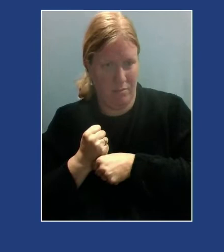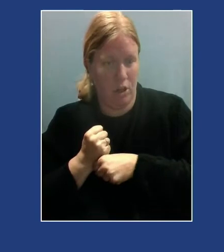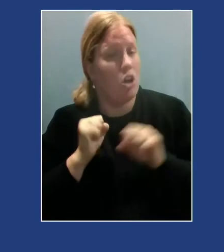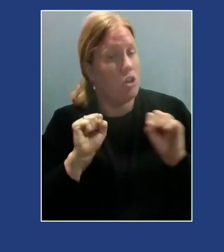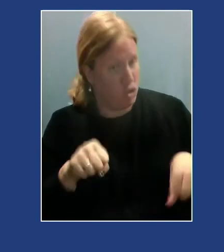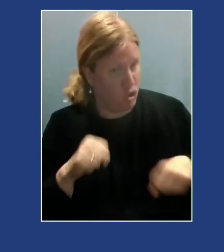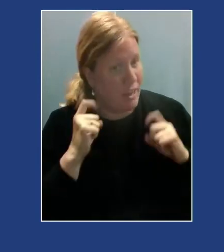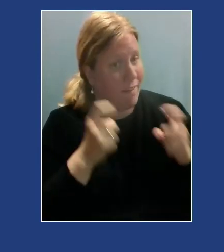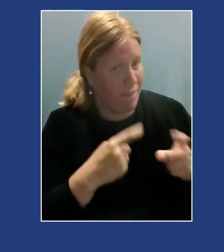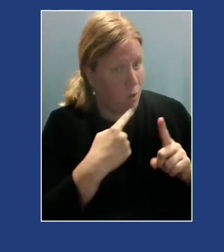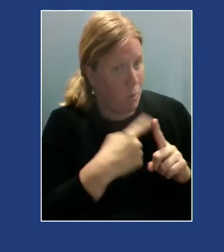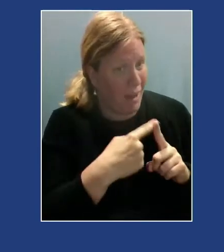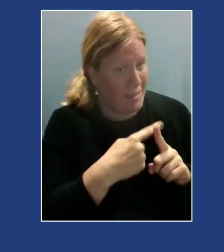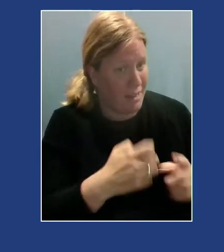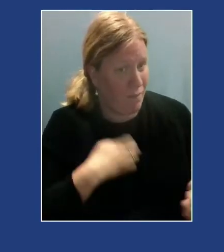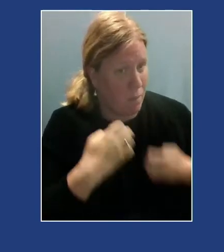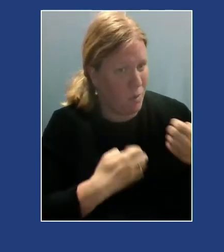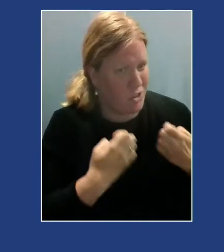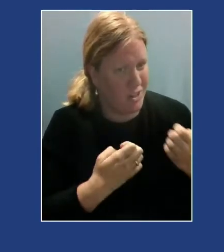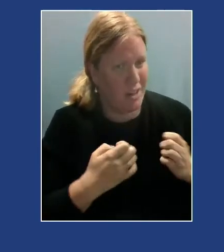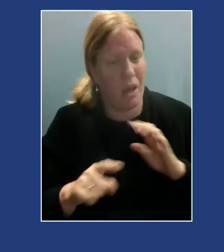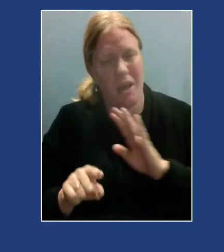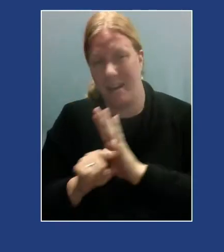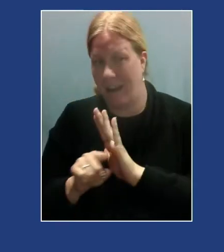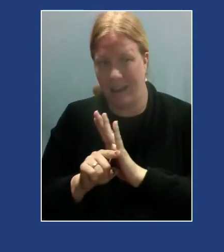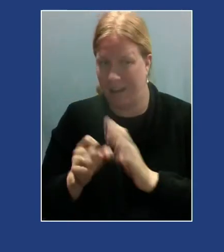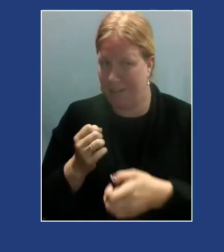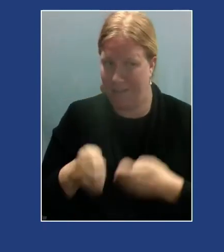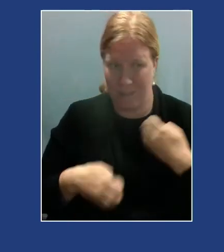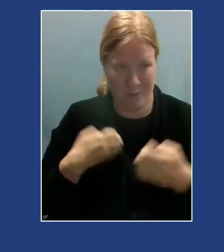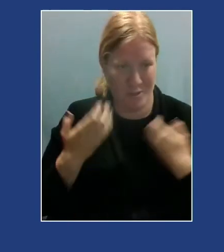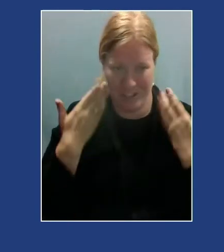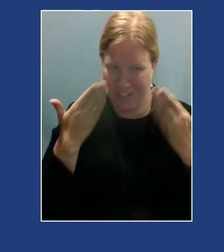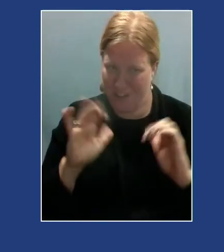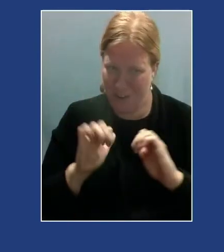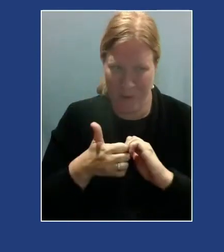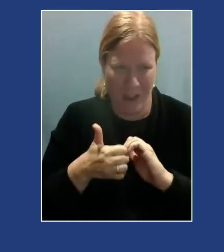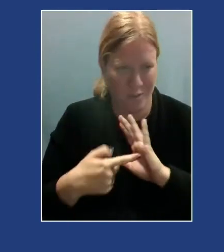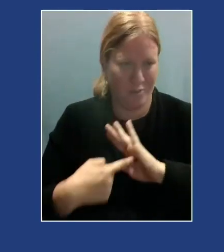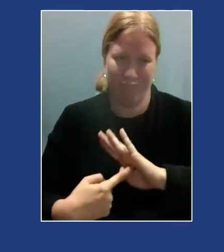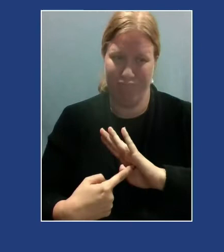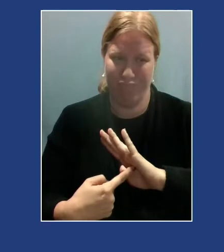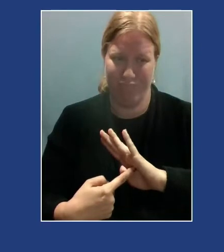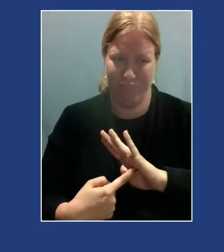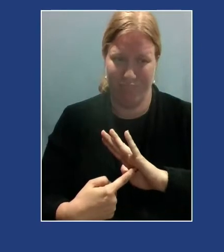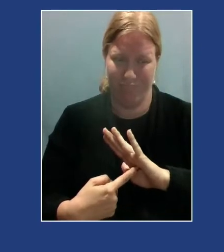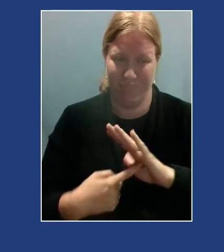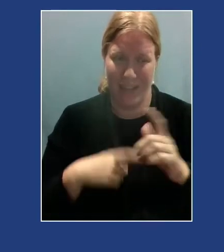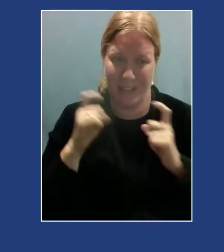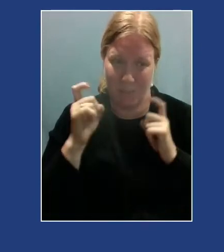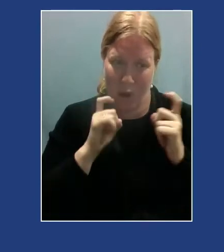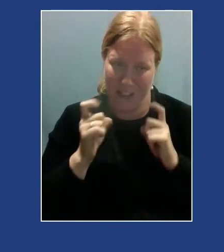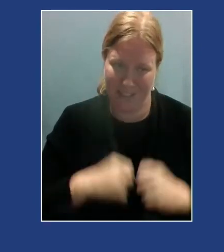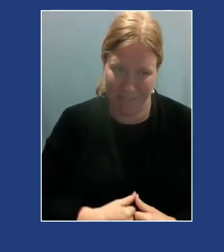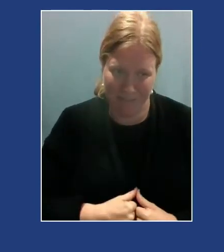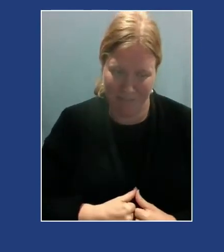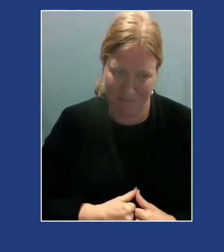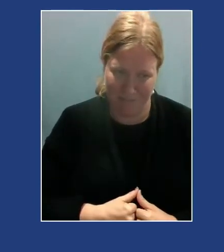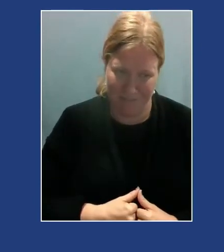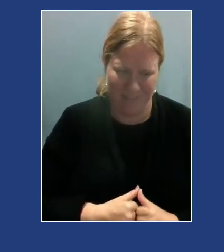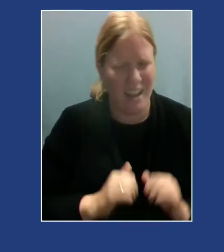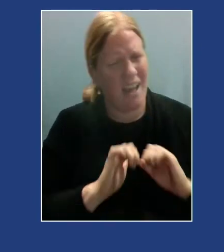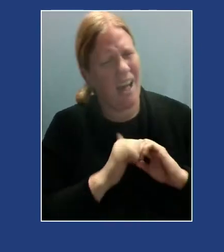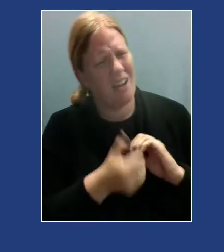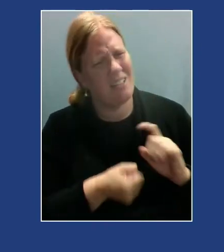emotion. How does that line of family trauma and experience, how does that impact how I